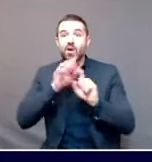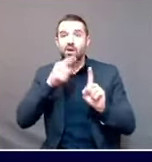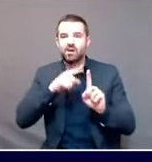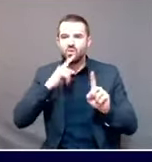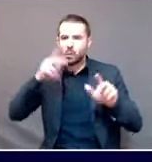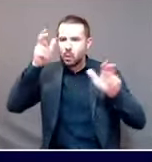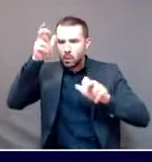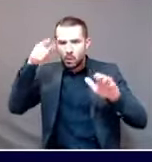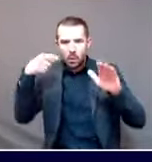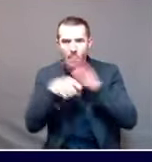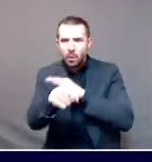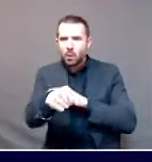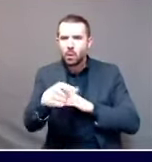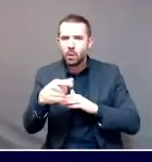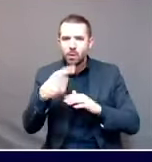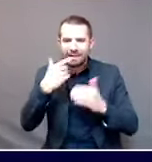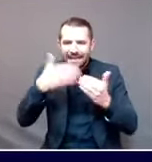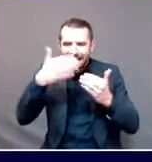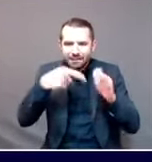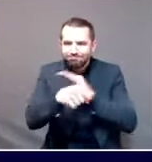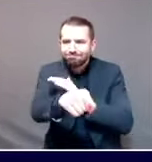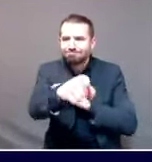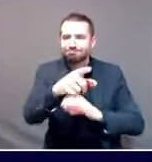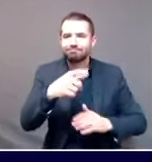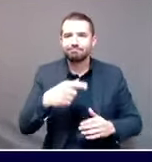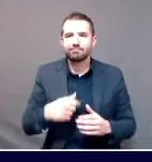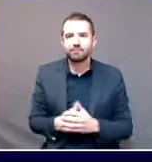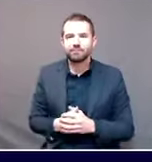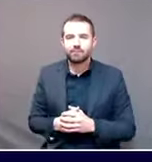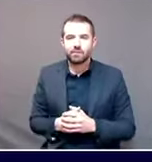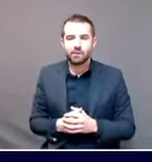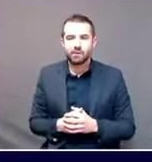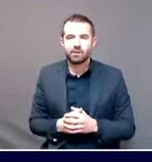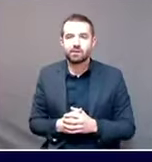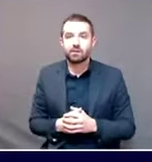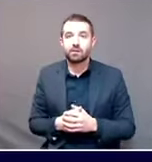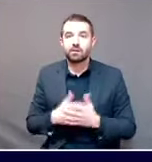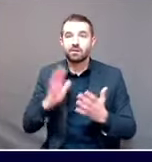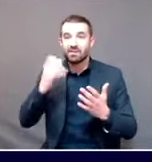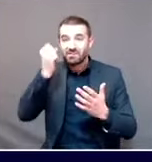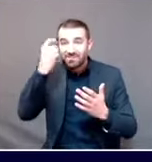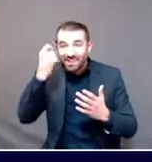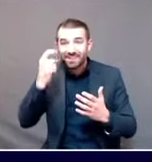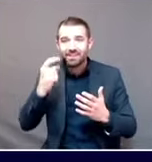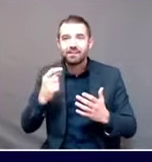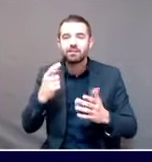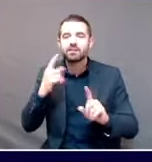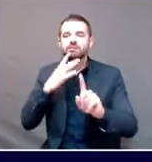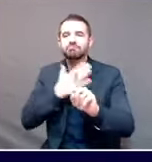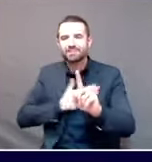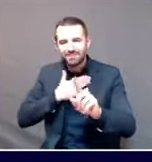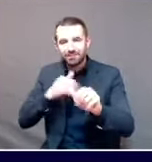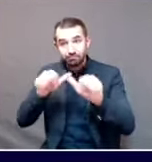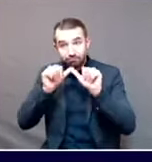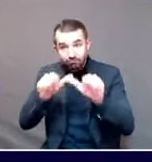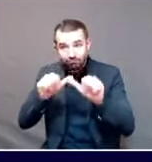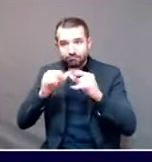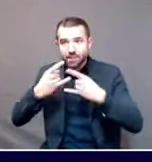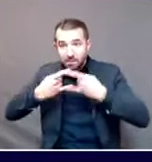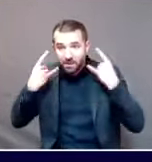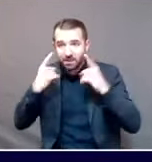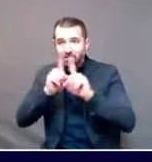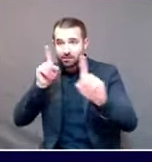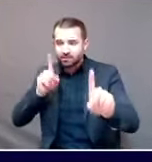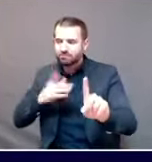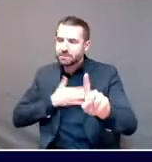rates. Let me be very clear. Those measures are critical. They still are useful at reducing COVID